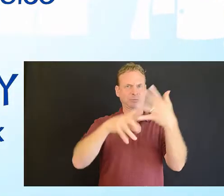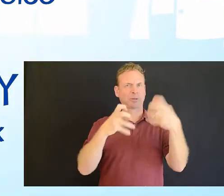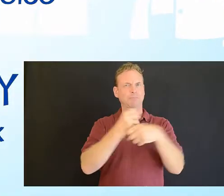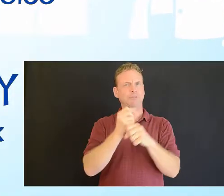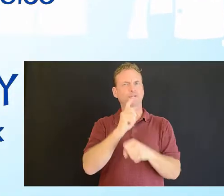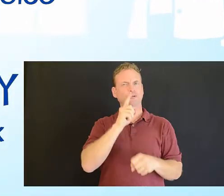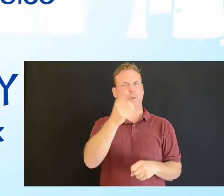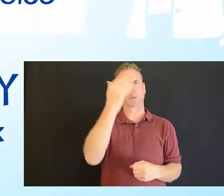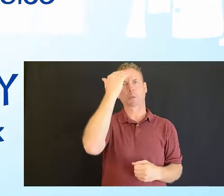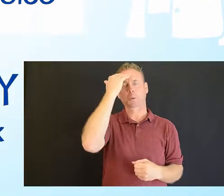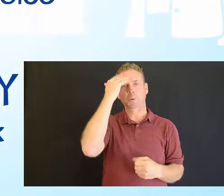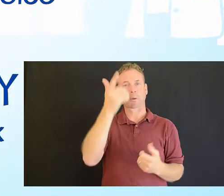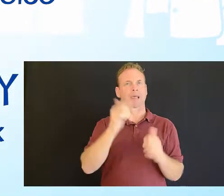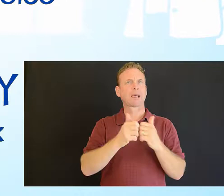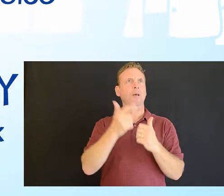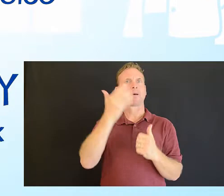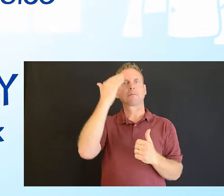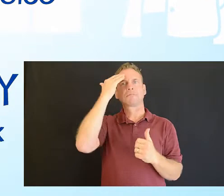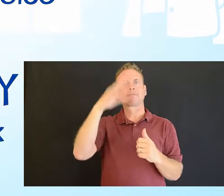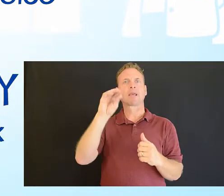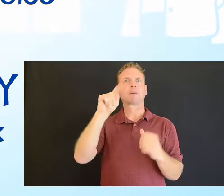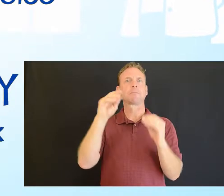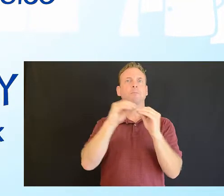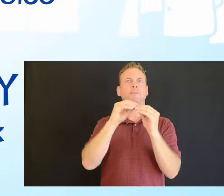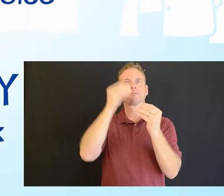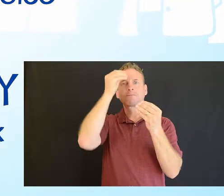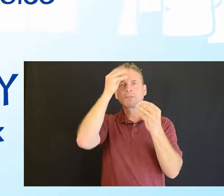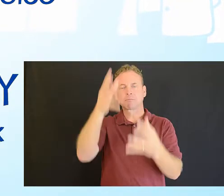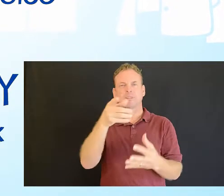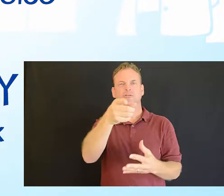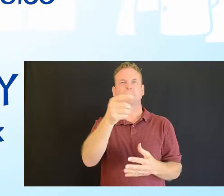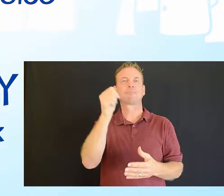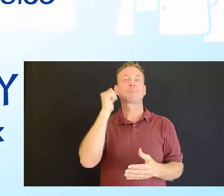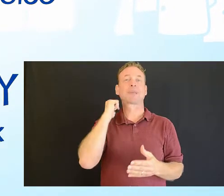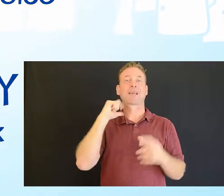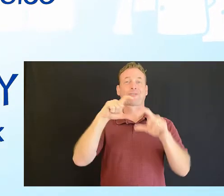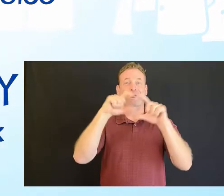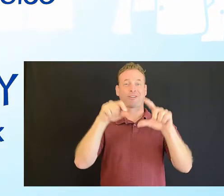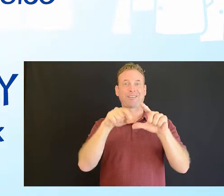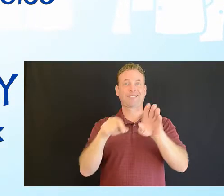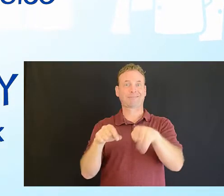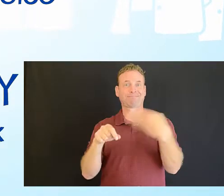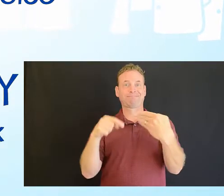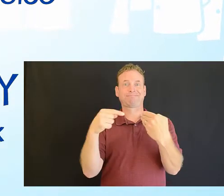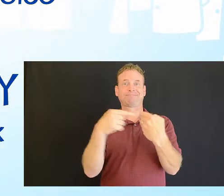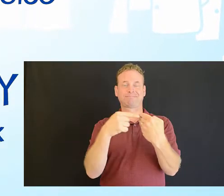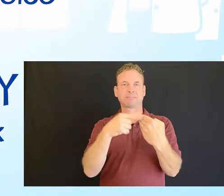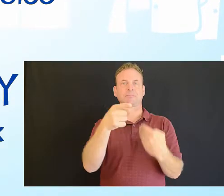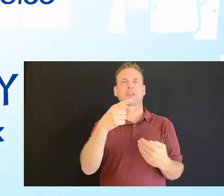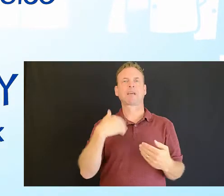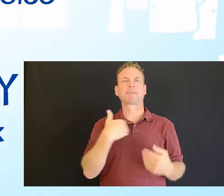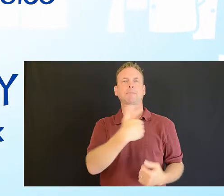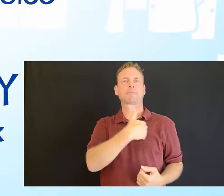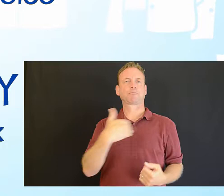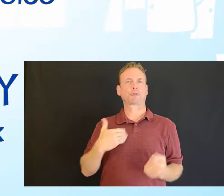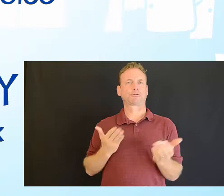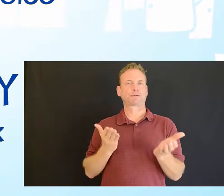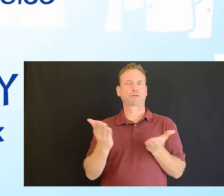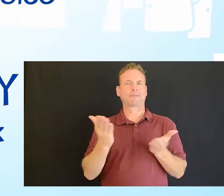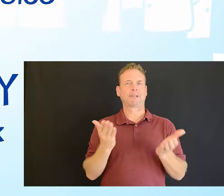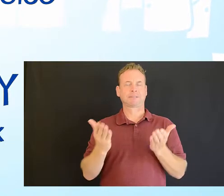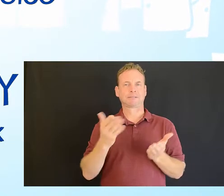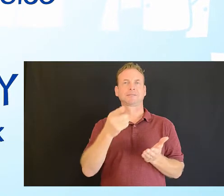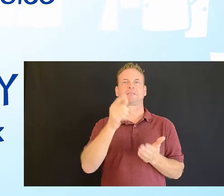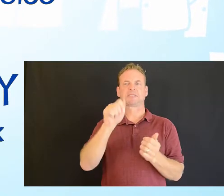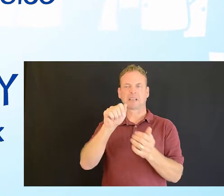Call IEHP Member Services if you have more questions about how to get care after hours. The phone number is on the back of your